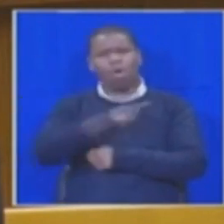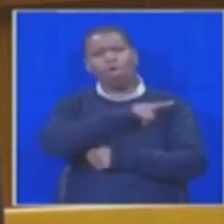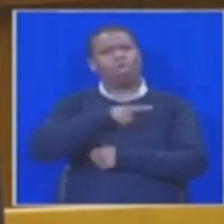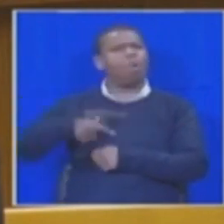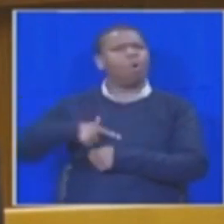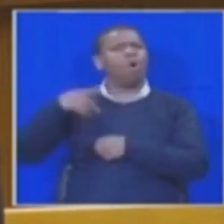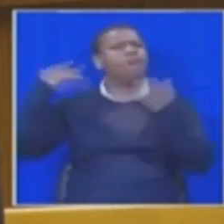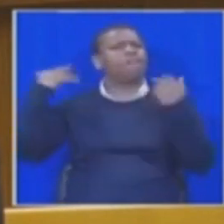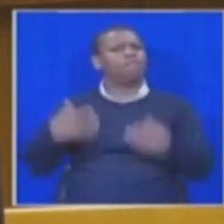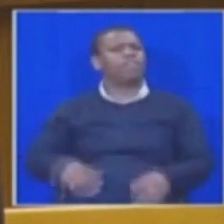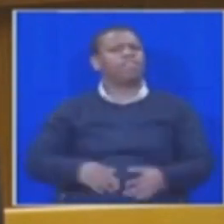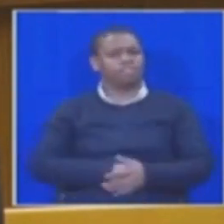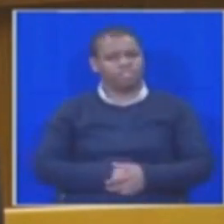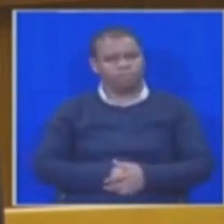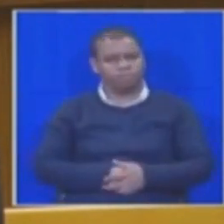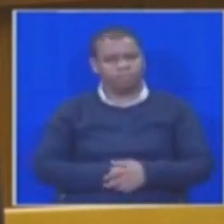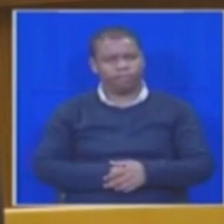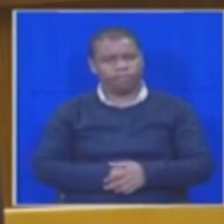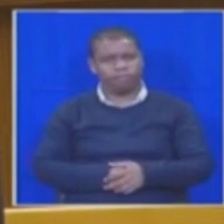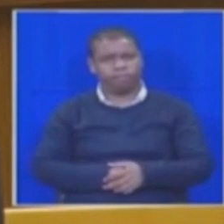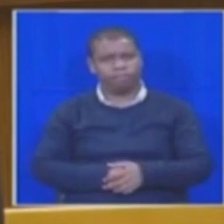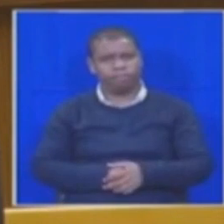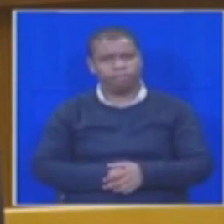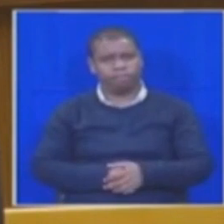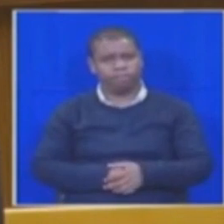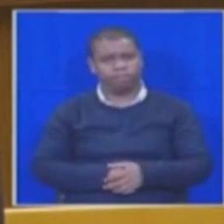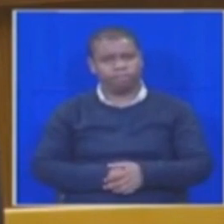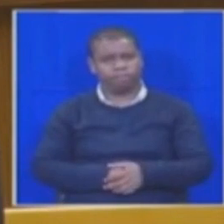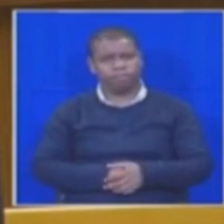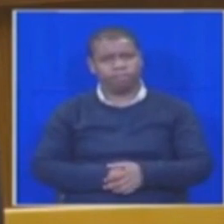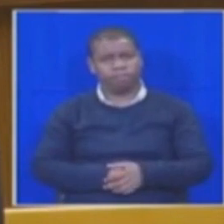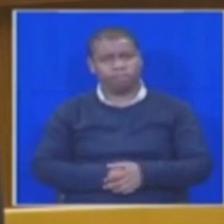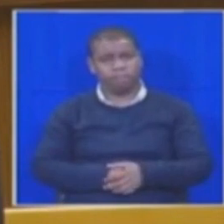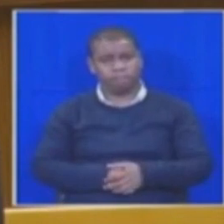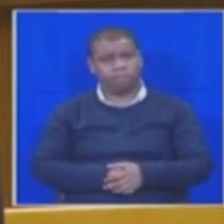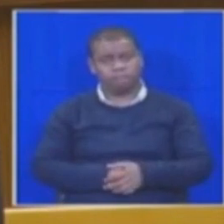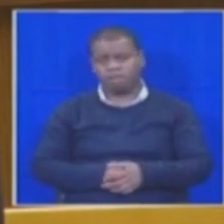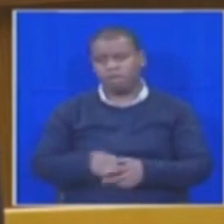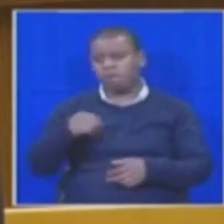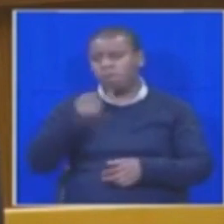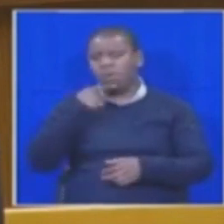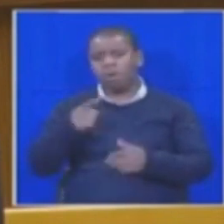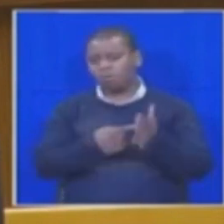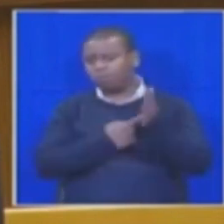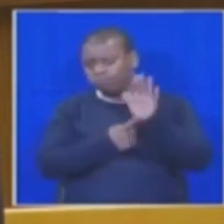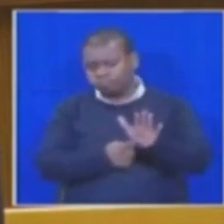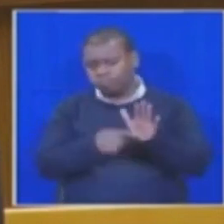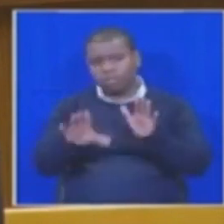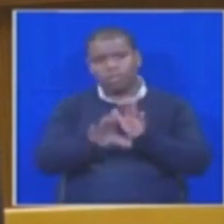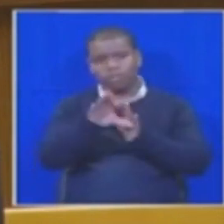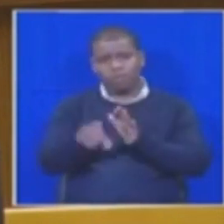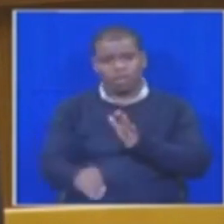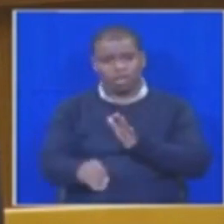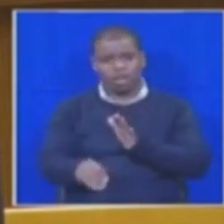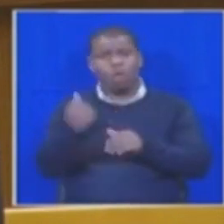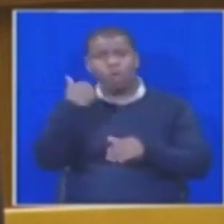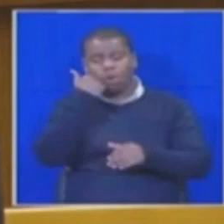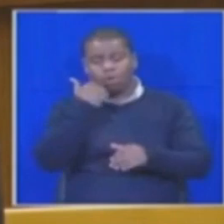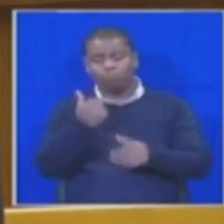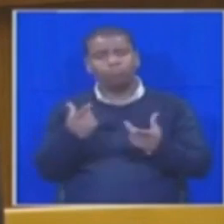came, it was to build a refreshment station. But